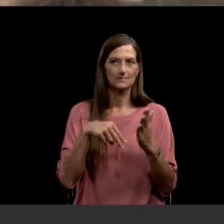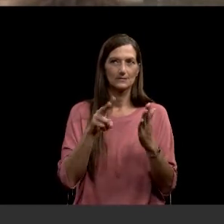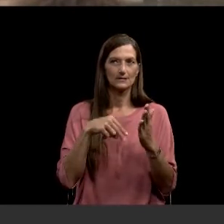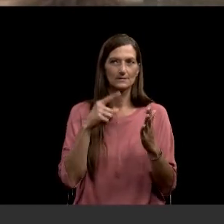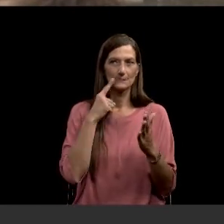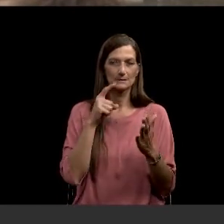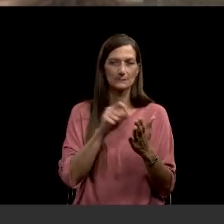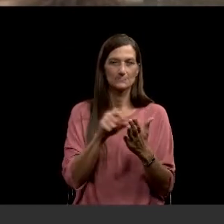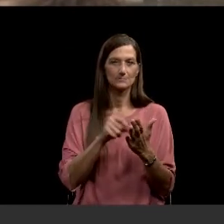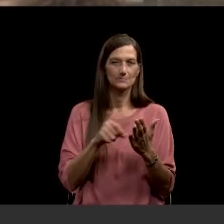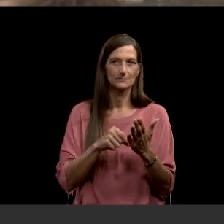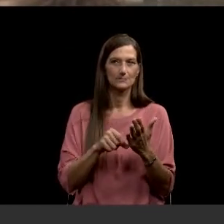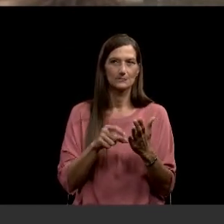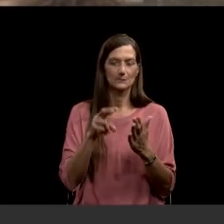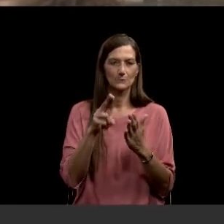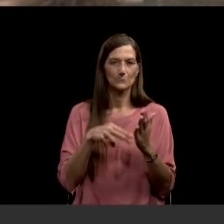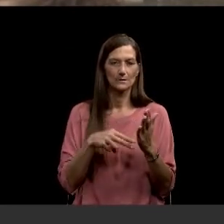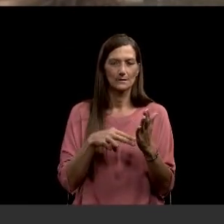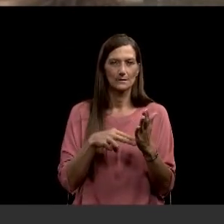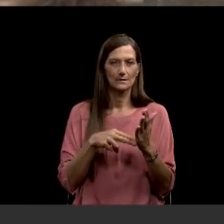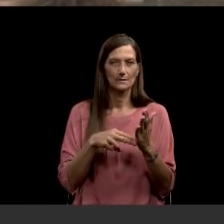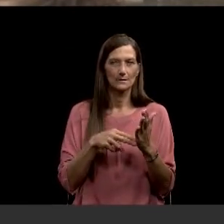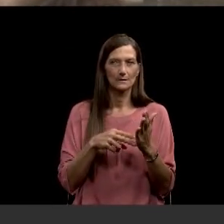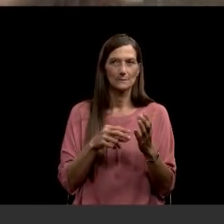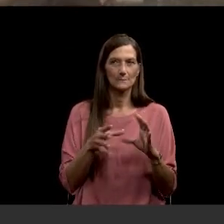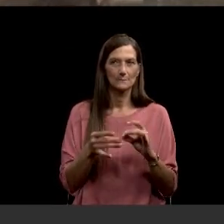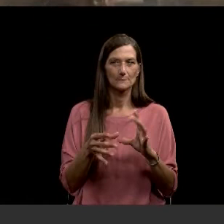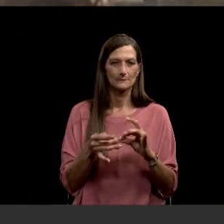Now please join me for the Pledge of Allegiance.